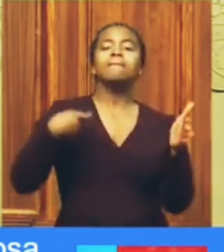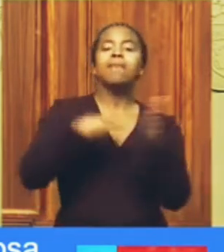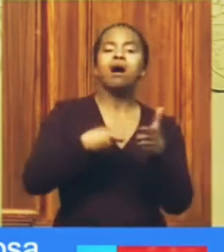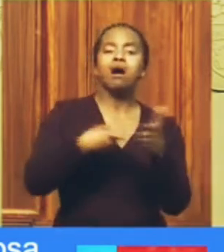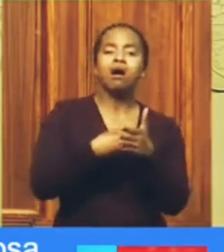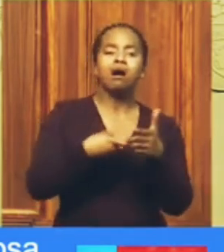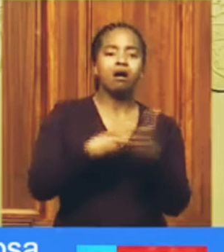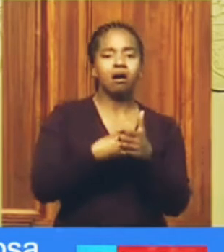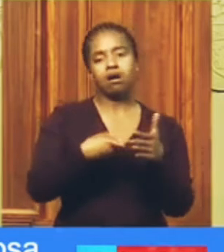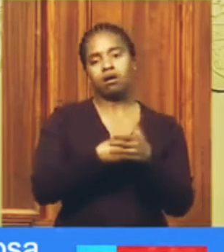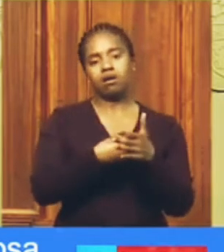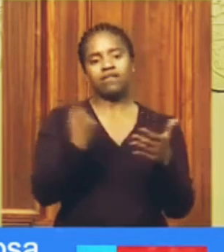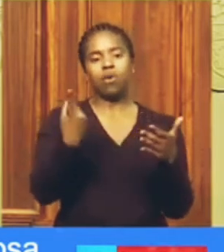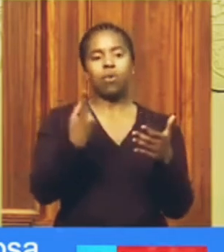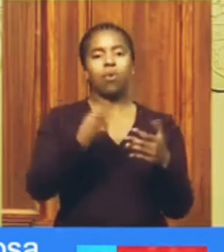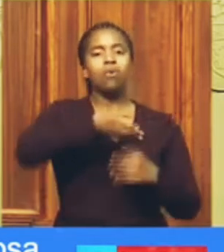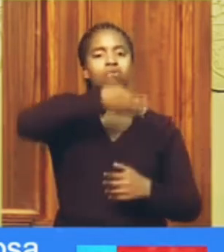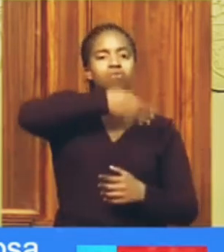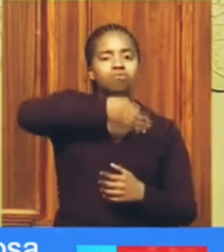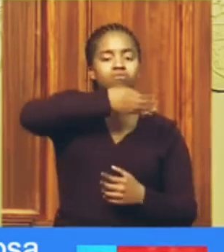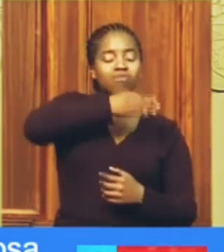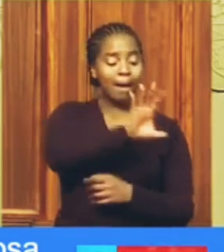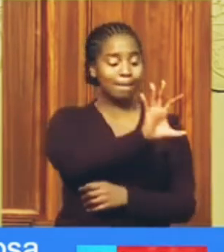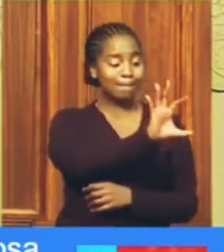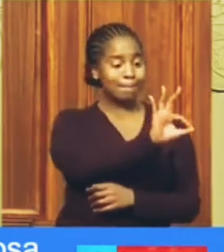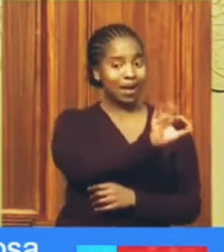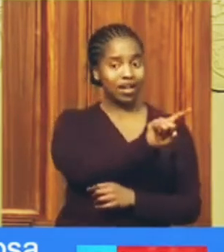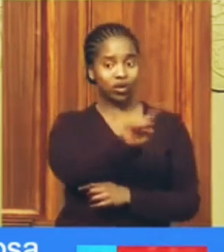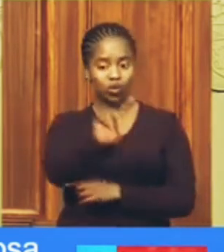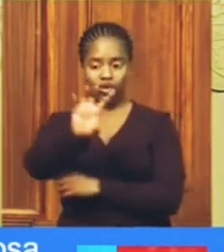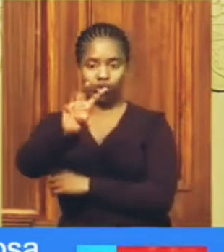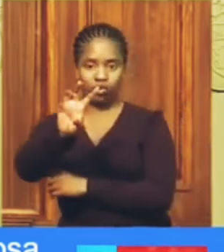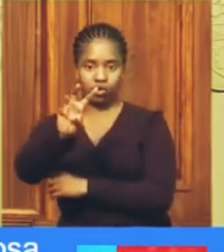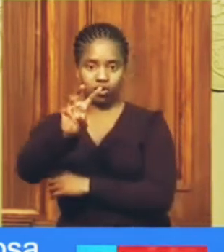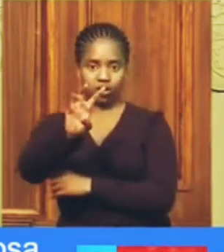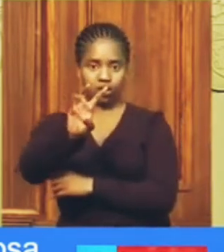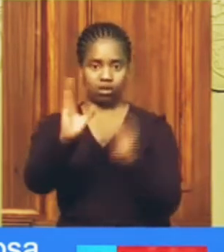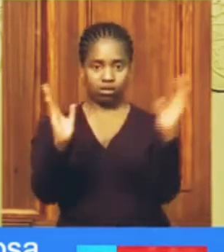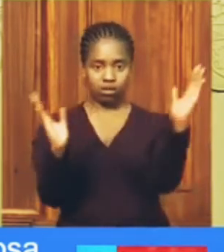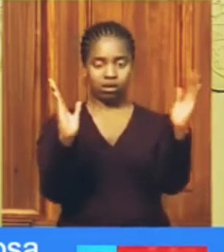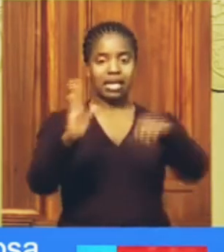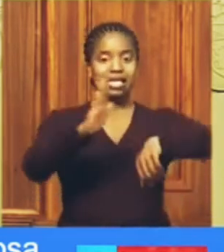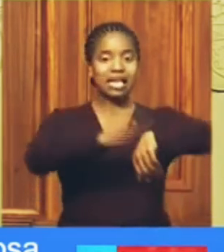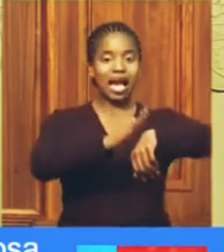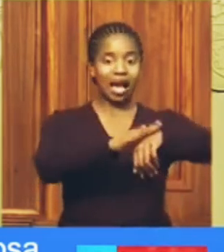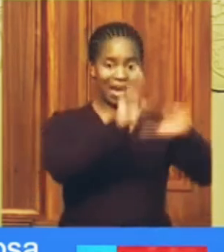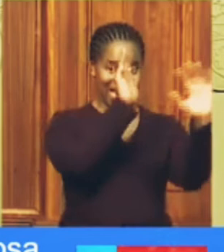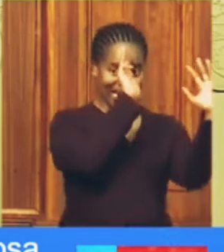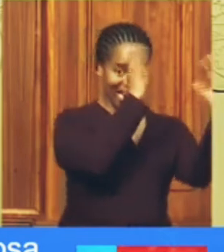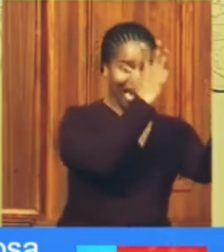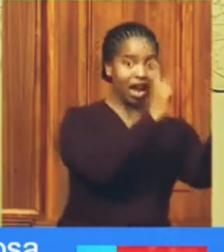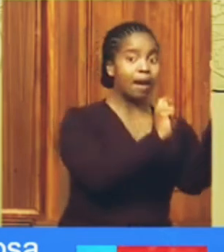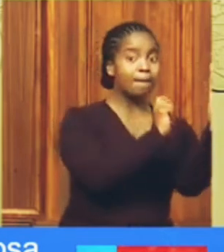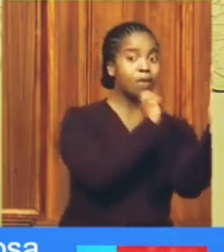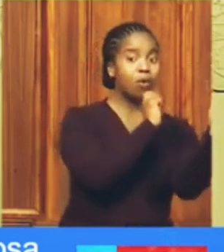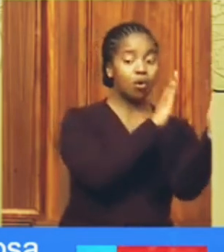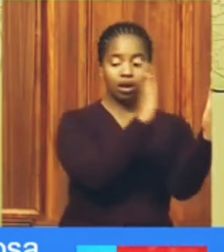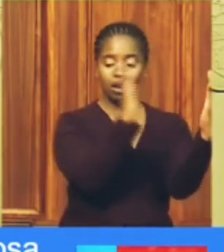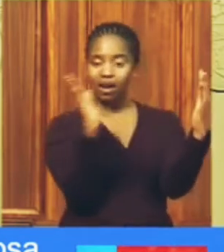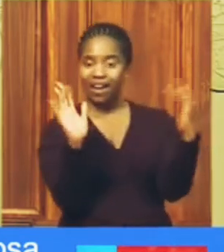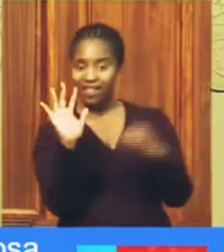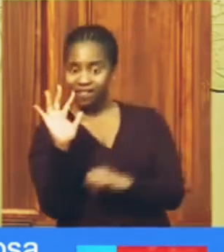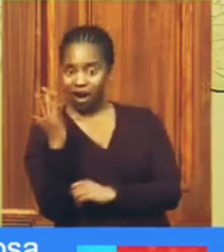-site consumption from Monday to Thursday during the hours of 9am to